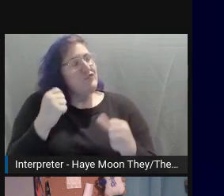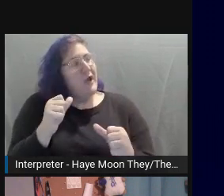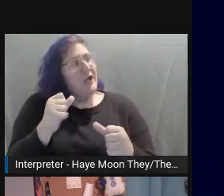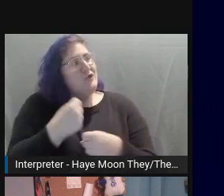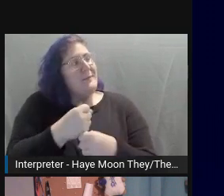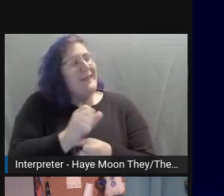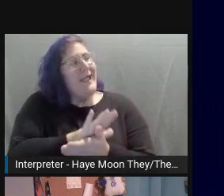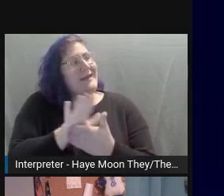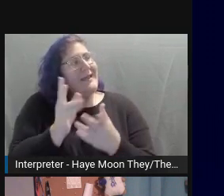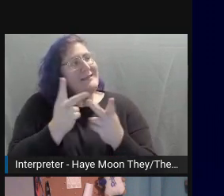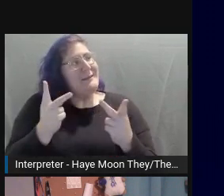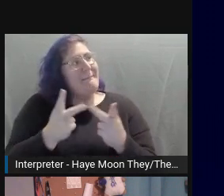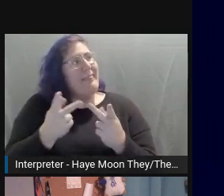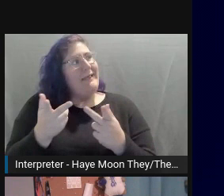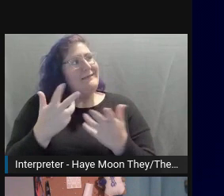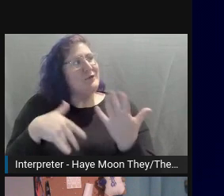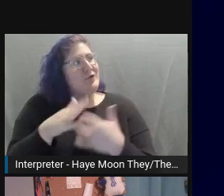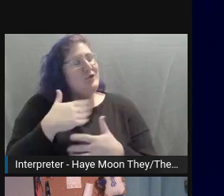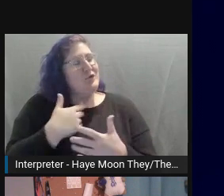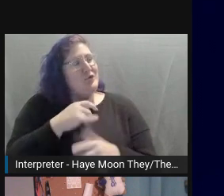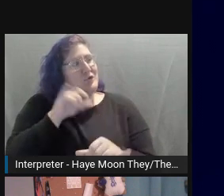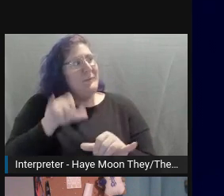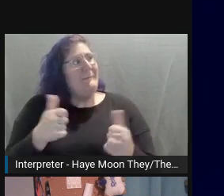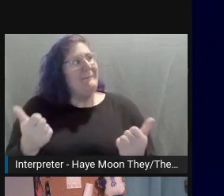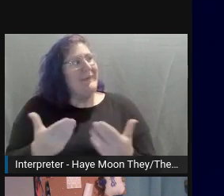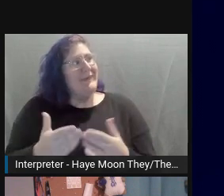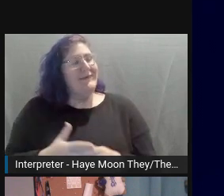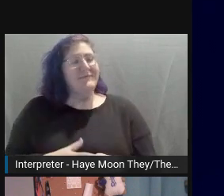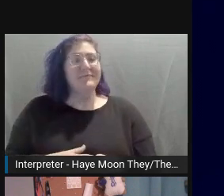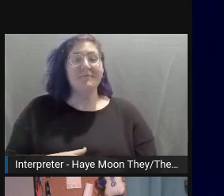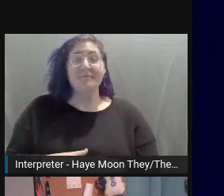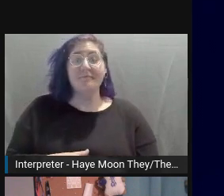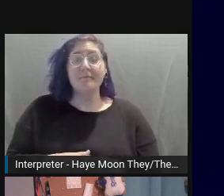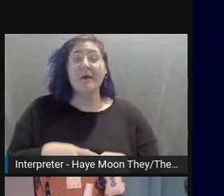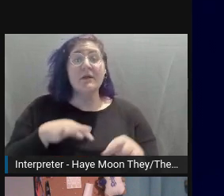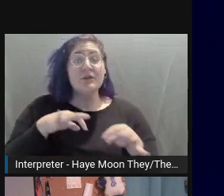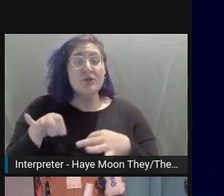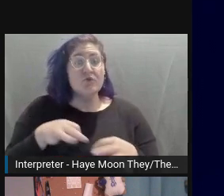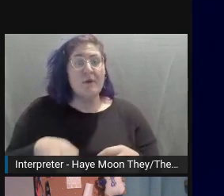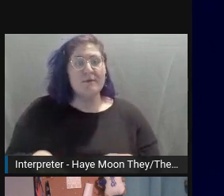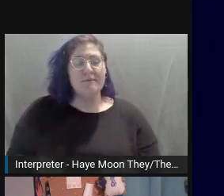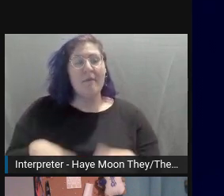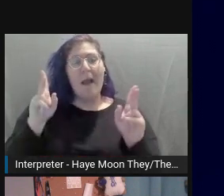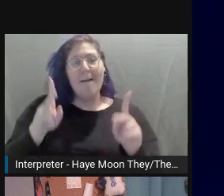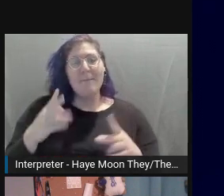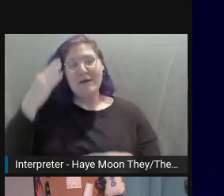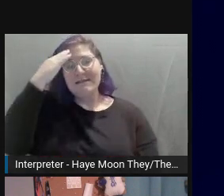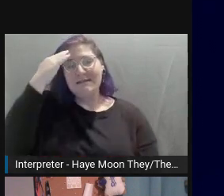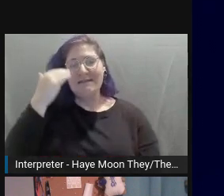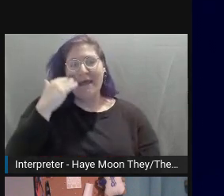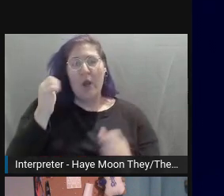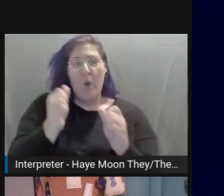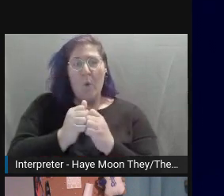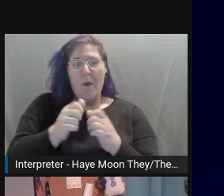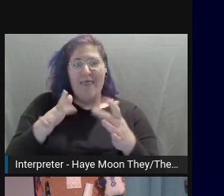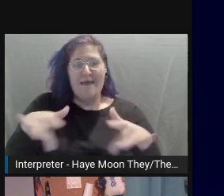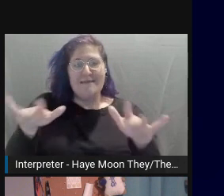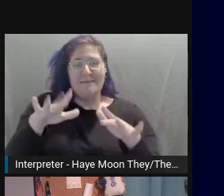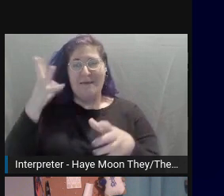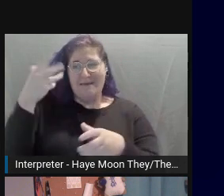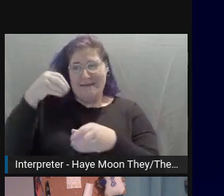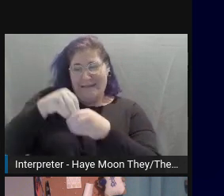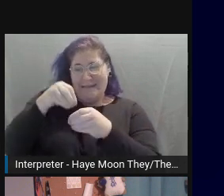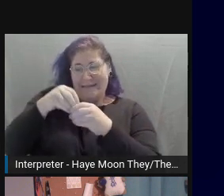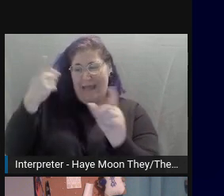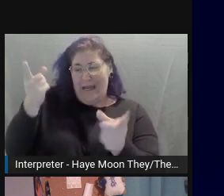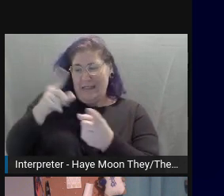worry lines. Art description. A person's head with a space and smaller version of themself drawn in the empty head